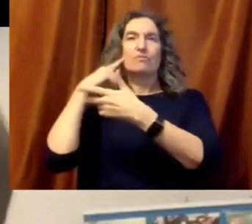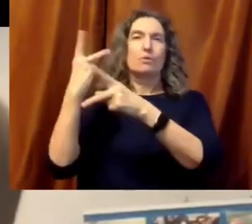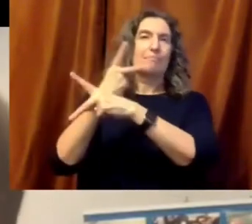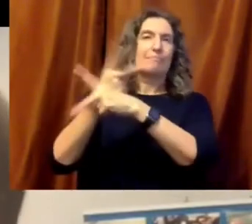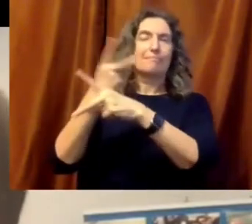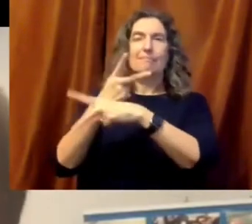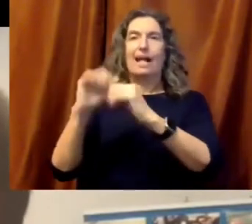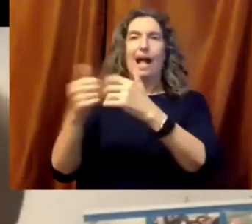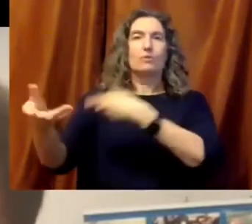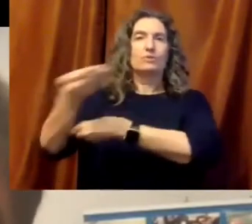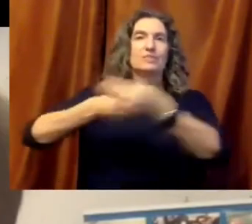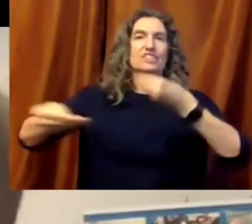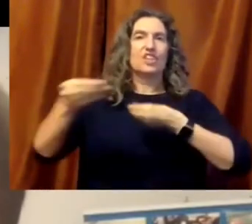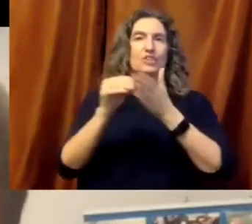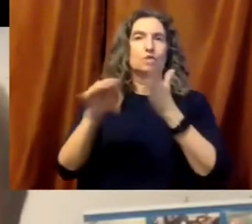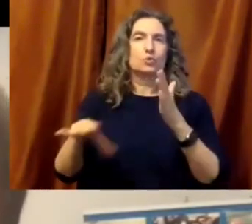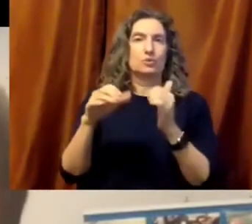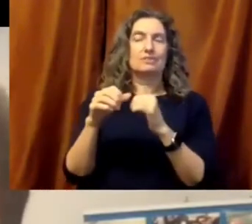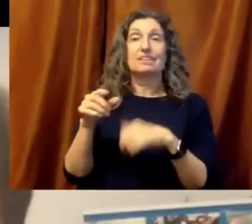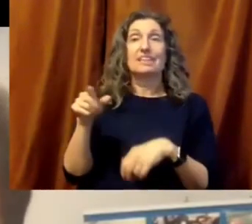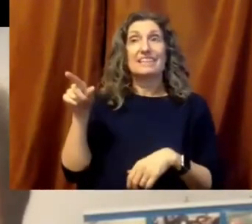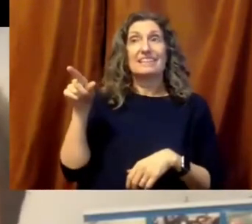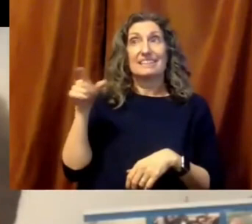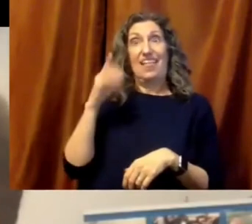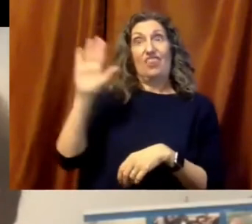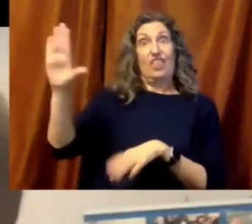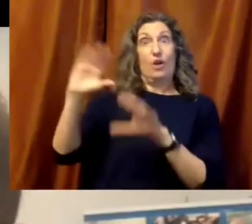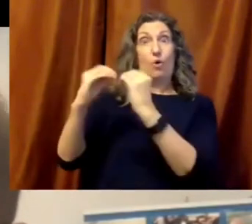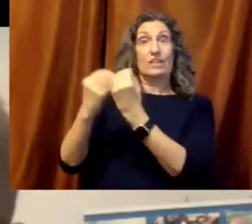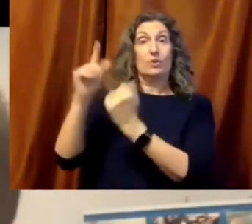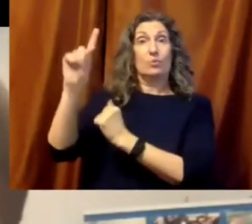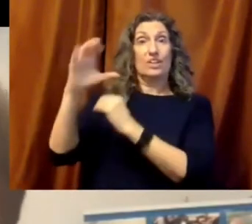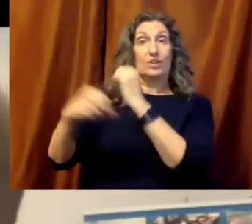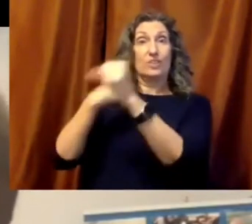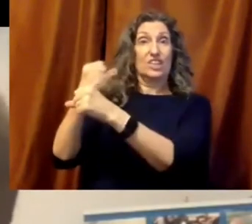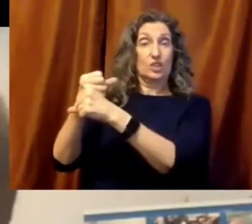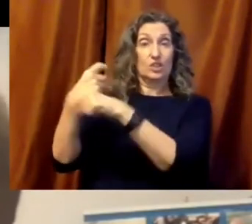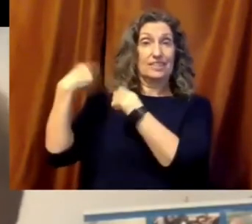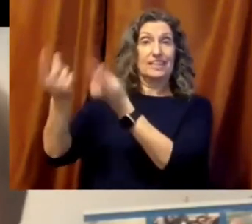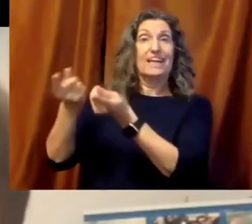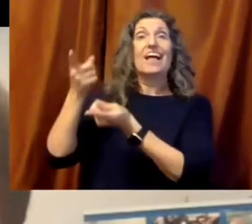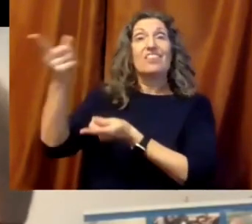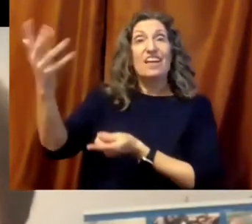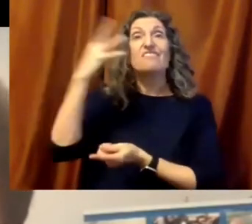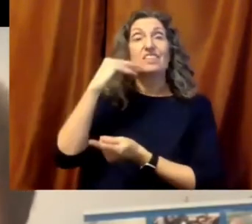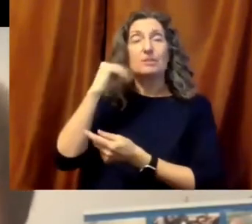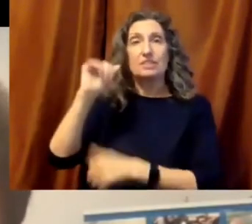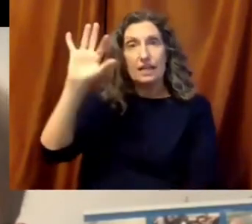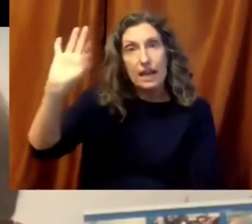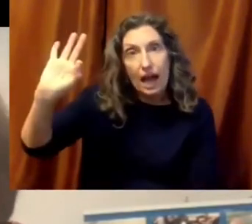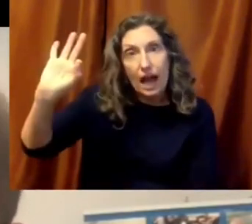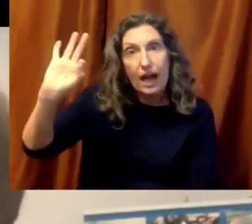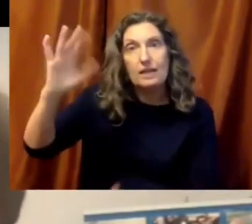lot of the international exchange of students. He was saying that they're 100 years old, and they've lived through